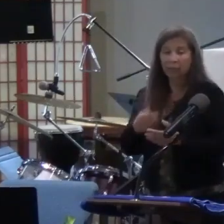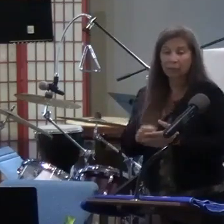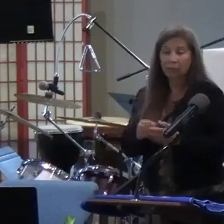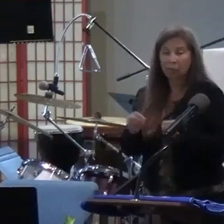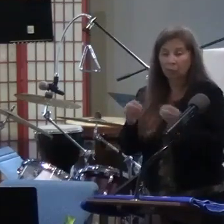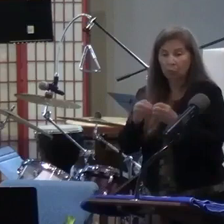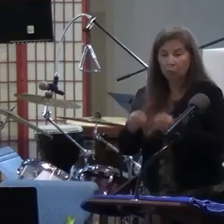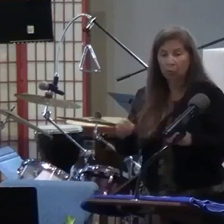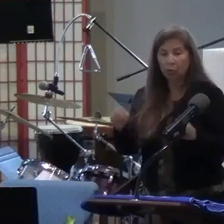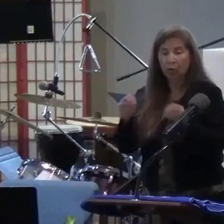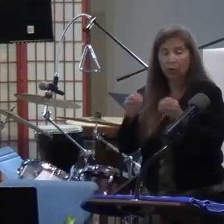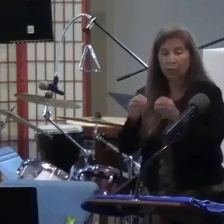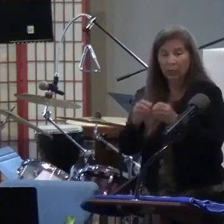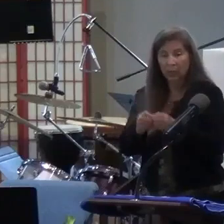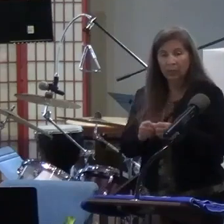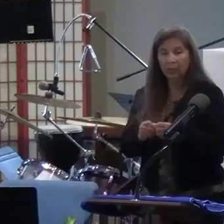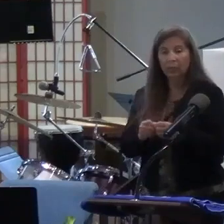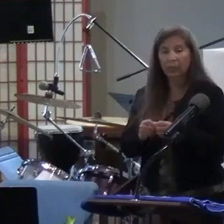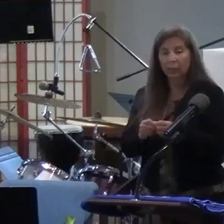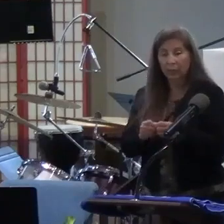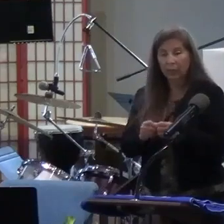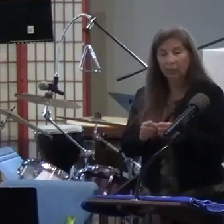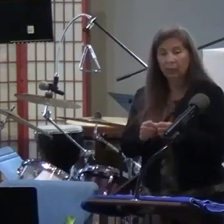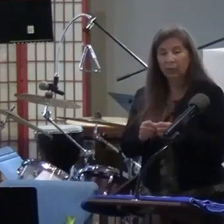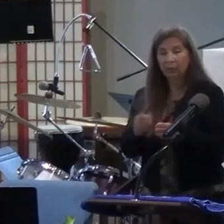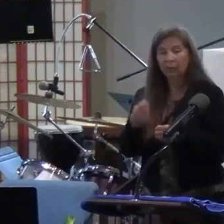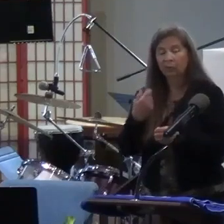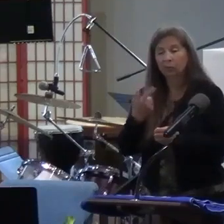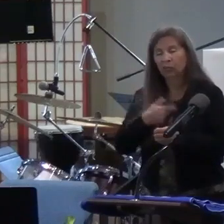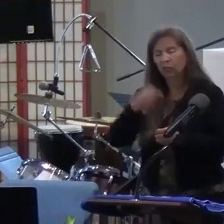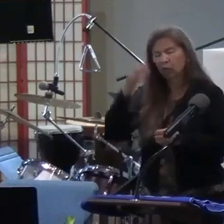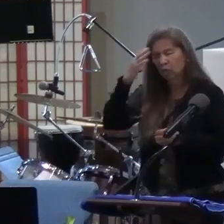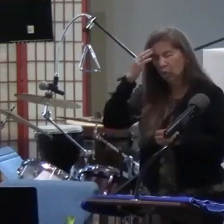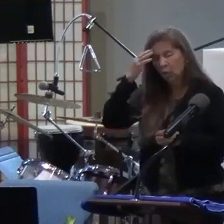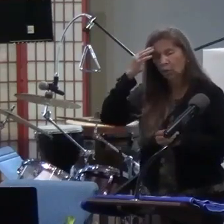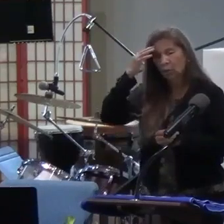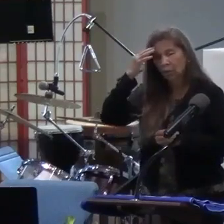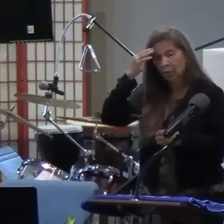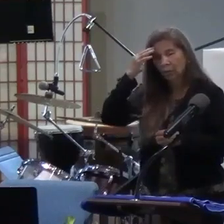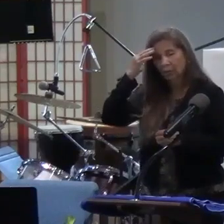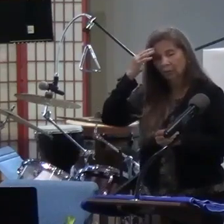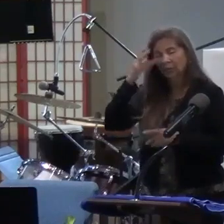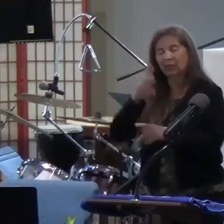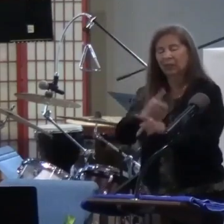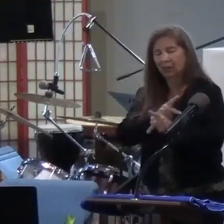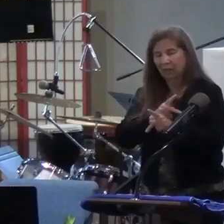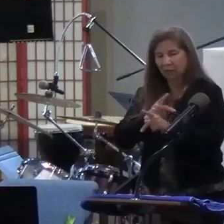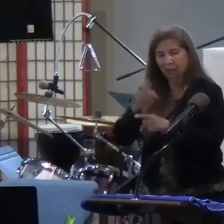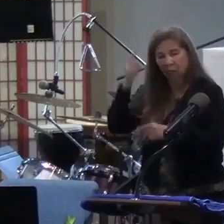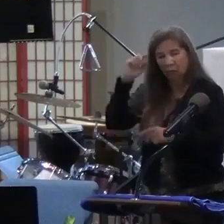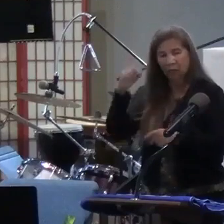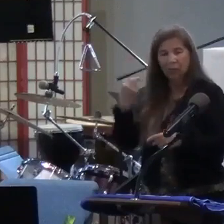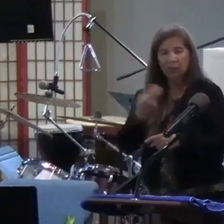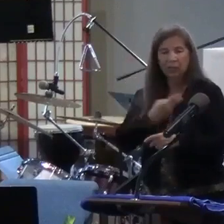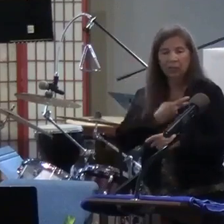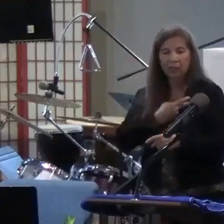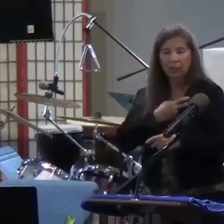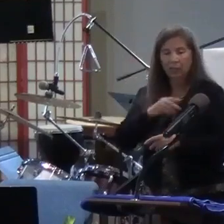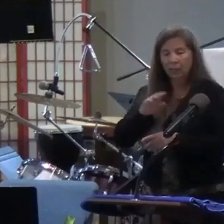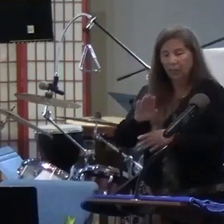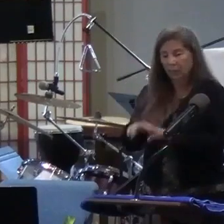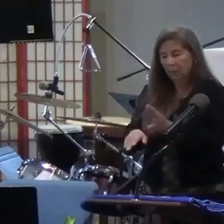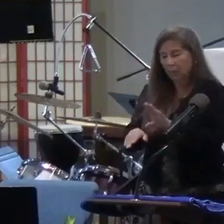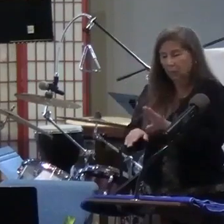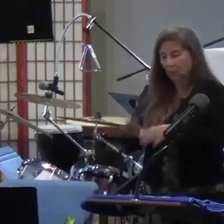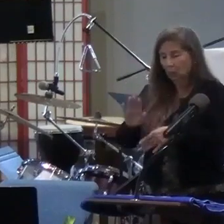He reveals himself more where we just know that he cares for us and he's walking that